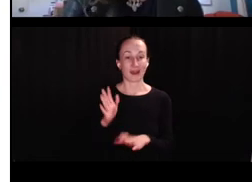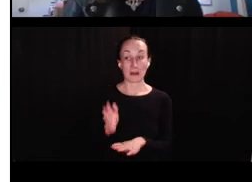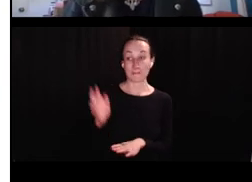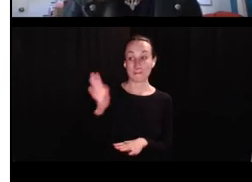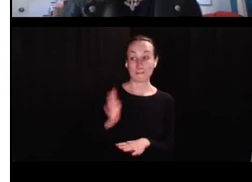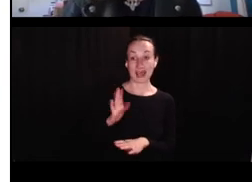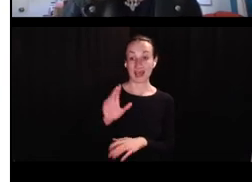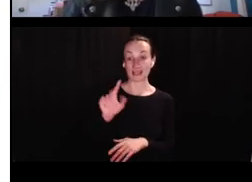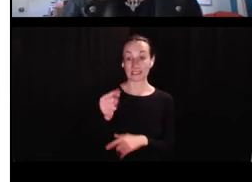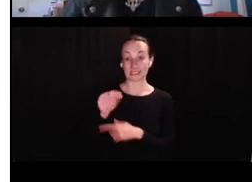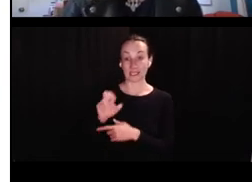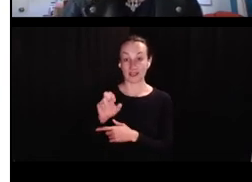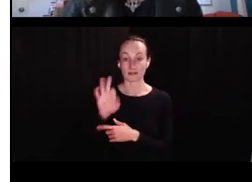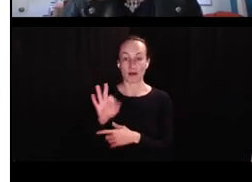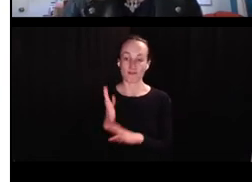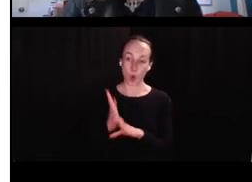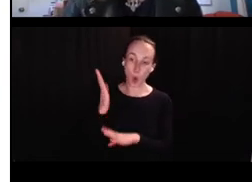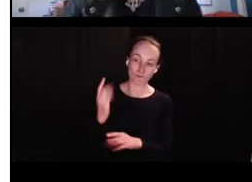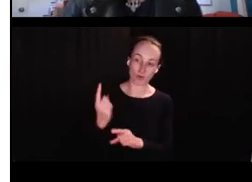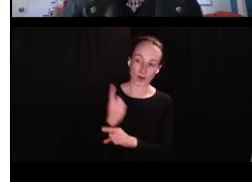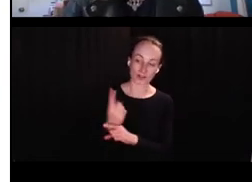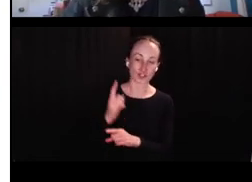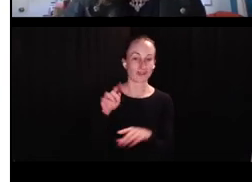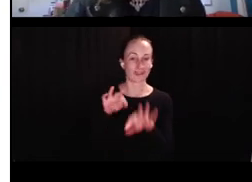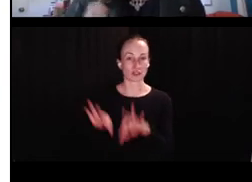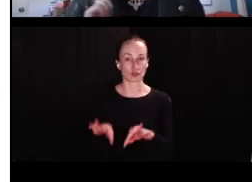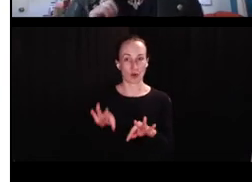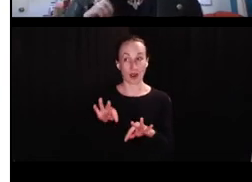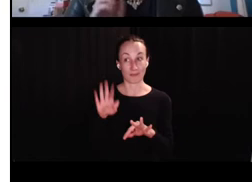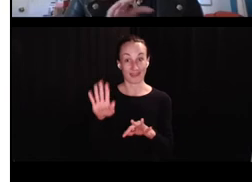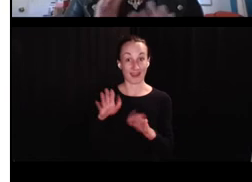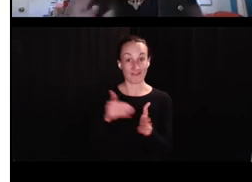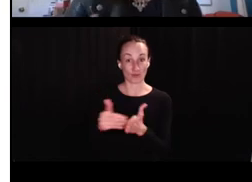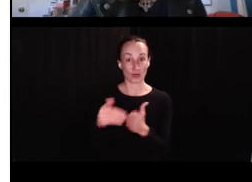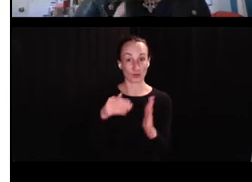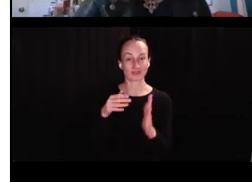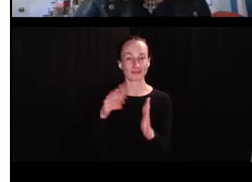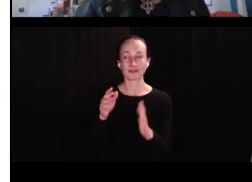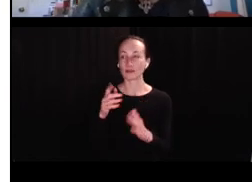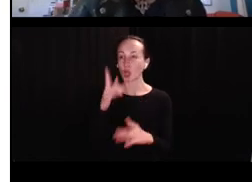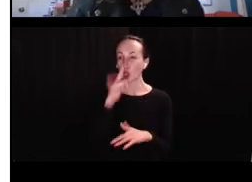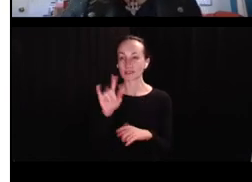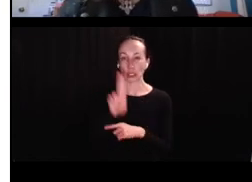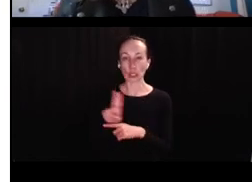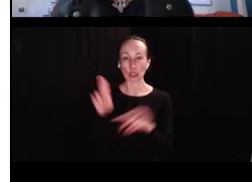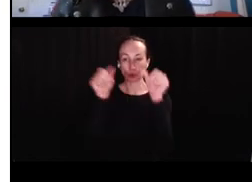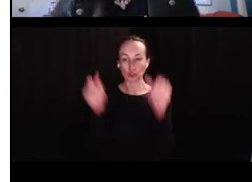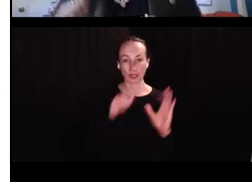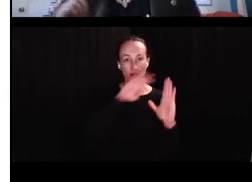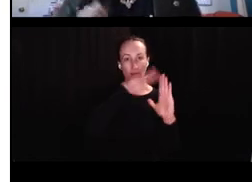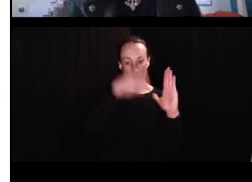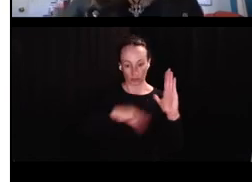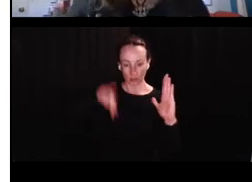decades. Um, the past tense over-regularization is described as a U-shaped learning function. So